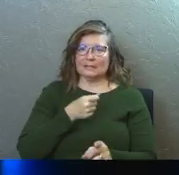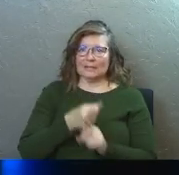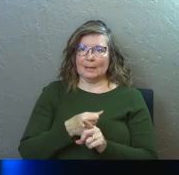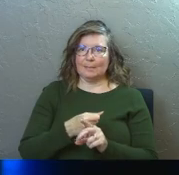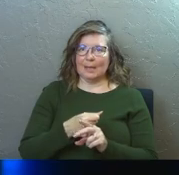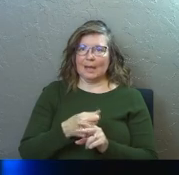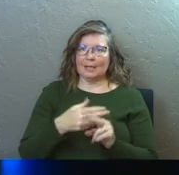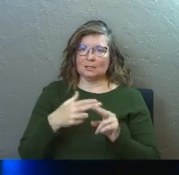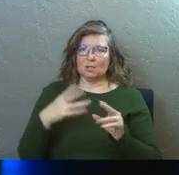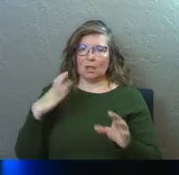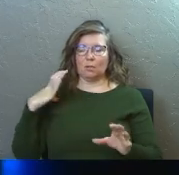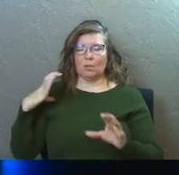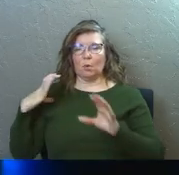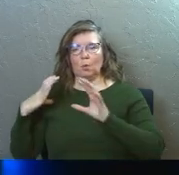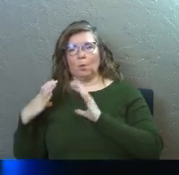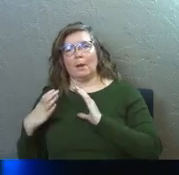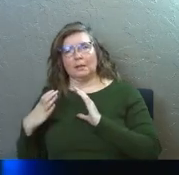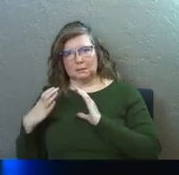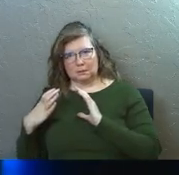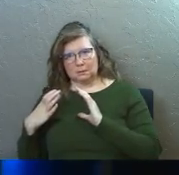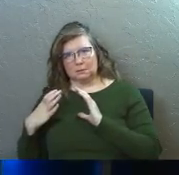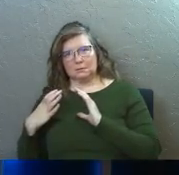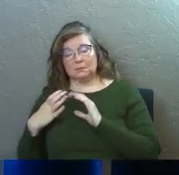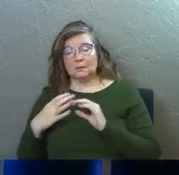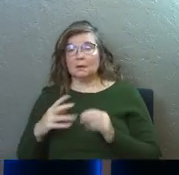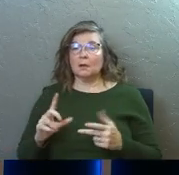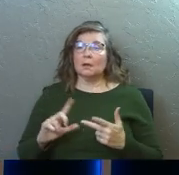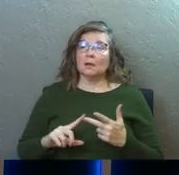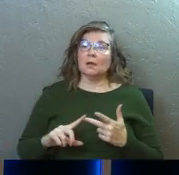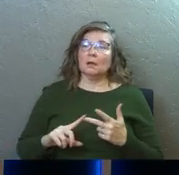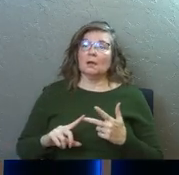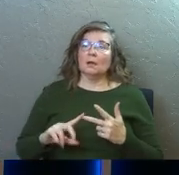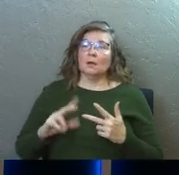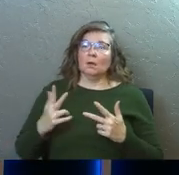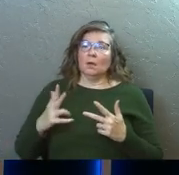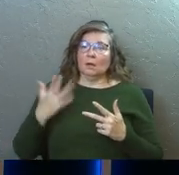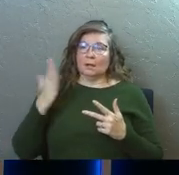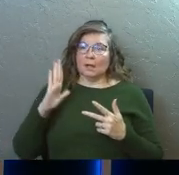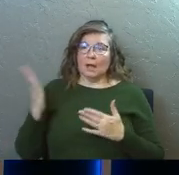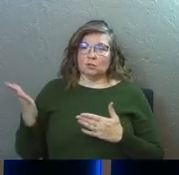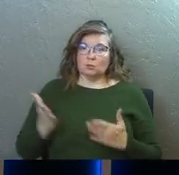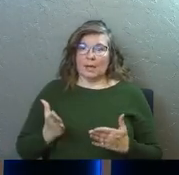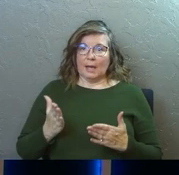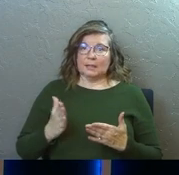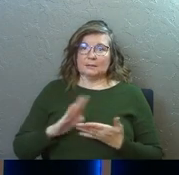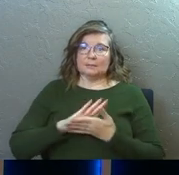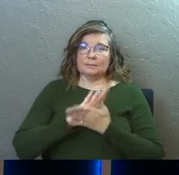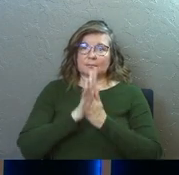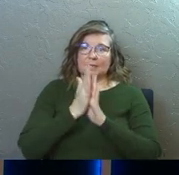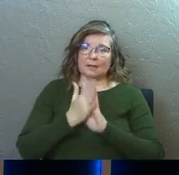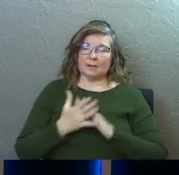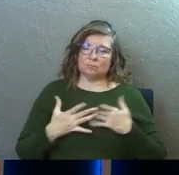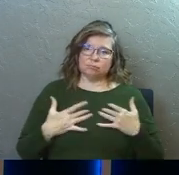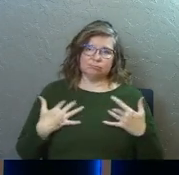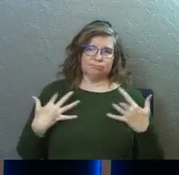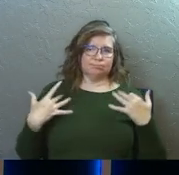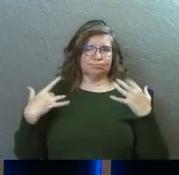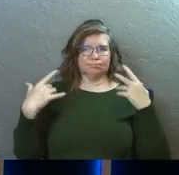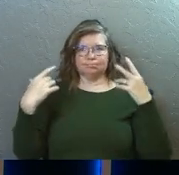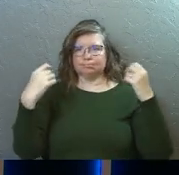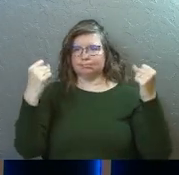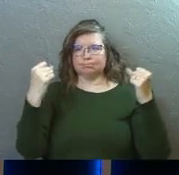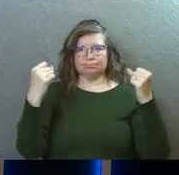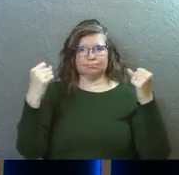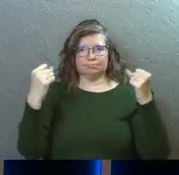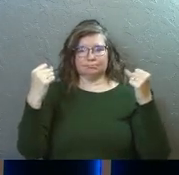the weight that I carry in this life. And the third point is God's rest brings restoration. God's